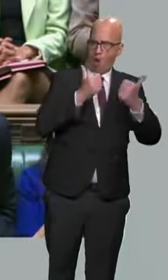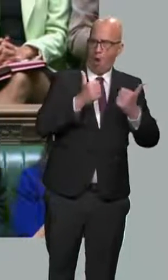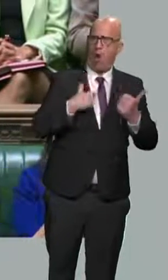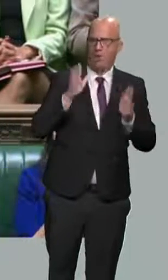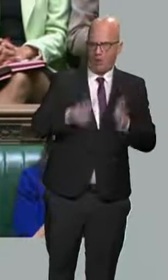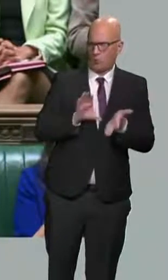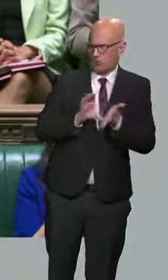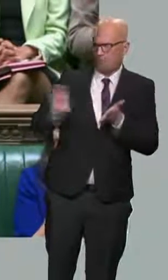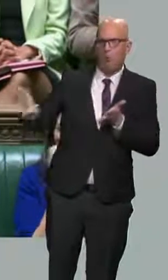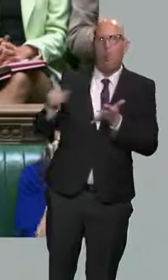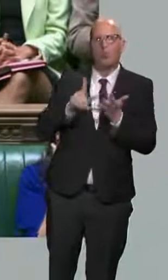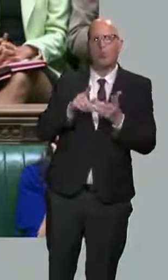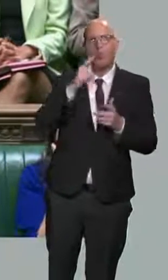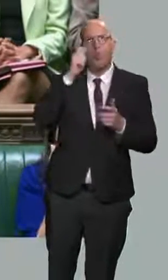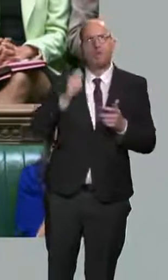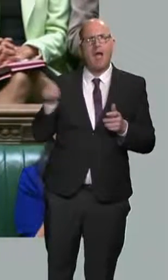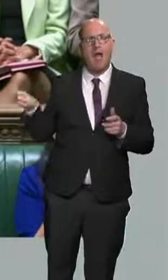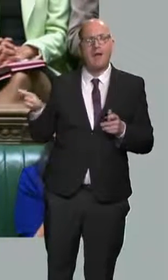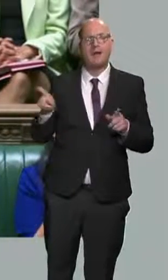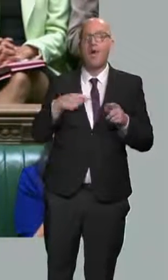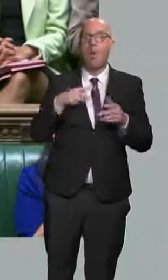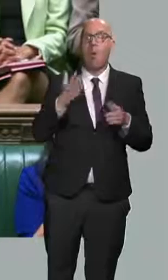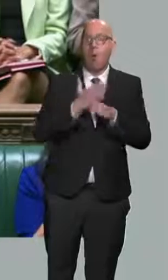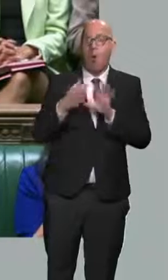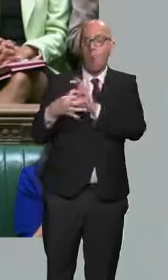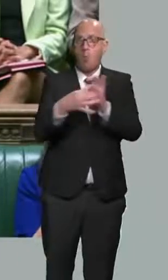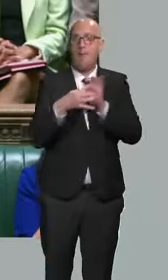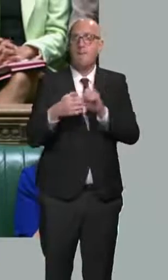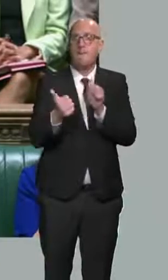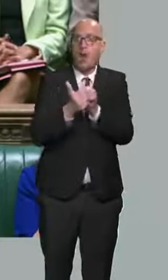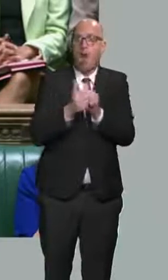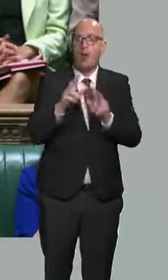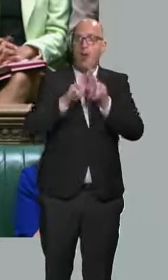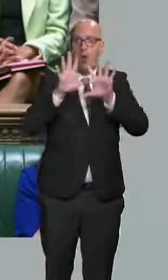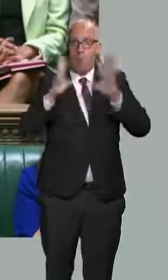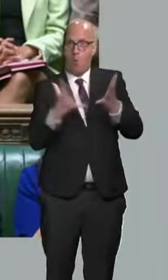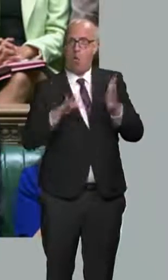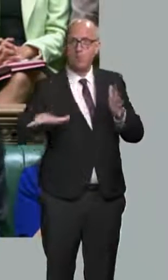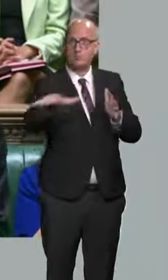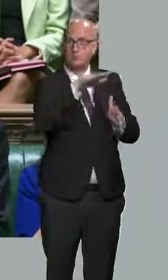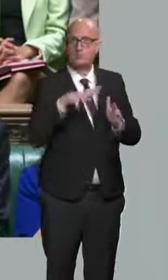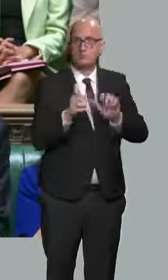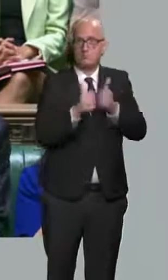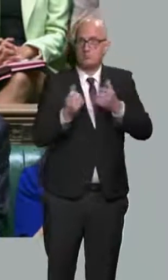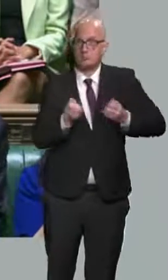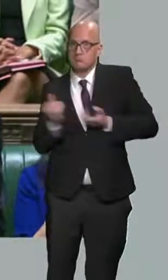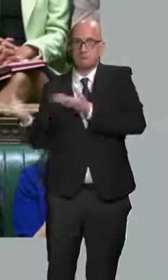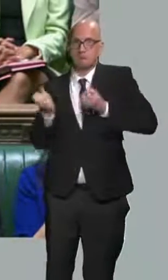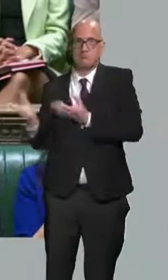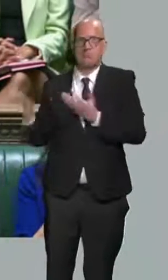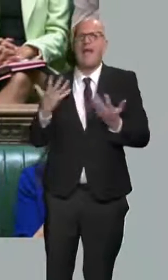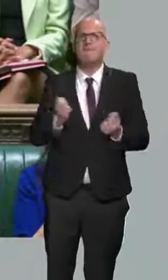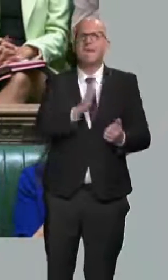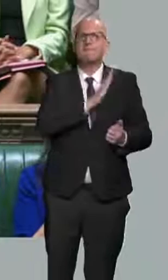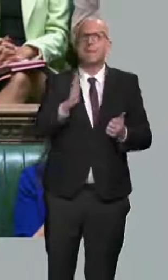international partners to impose severe costs on Putin's regime. We are supplying military aid to help Ukraine